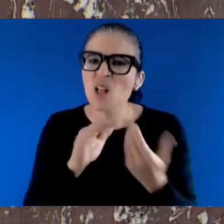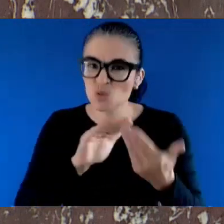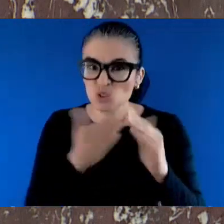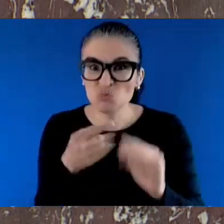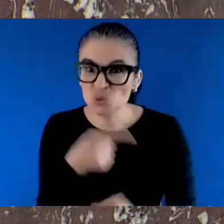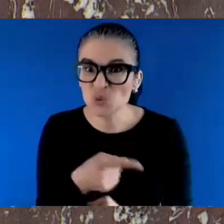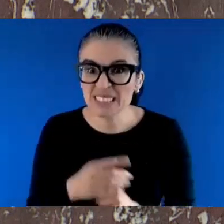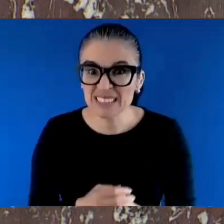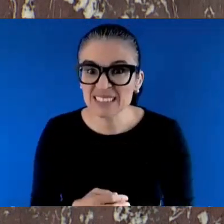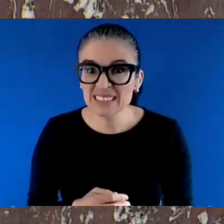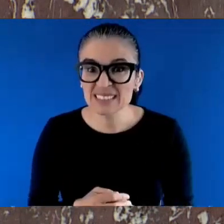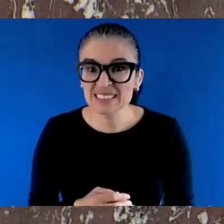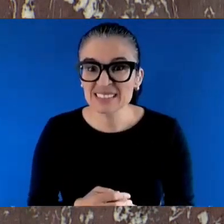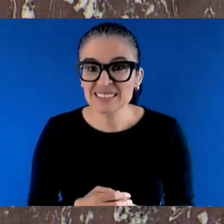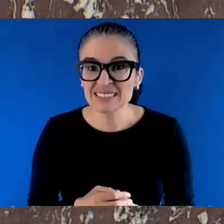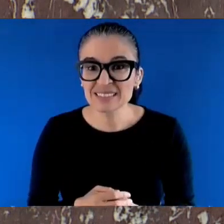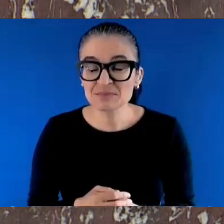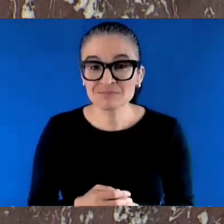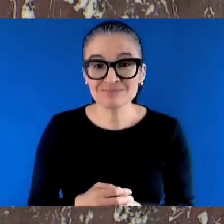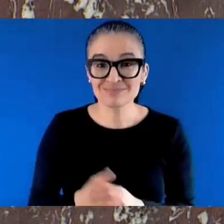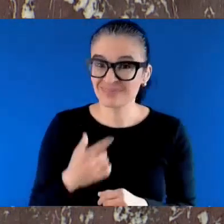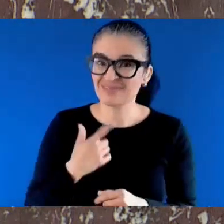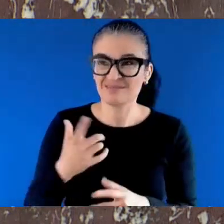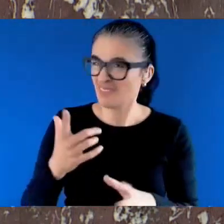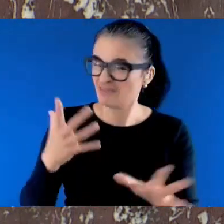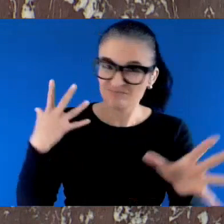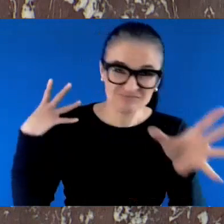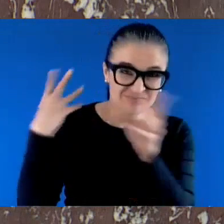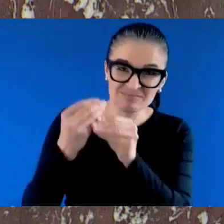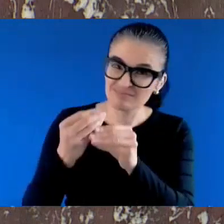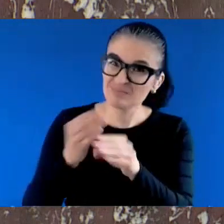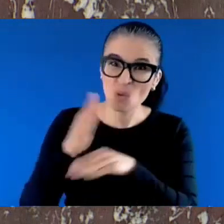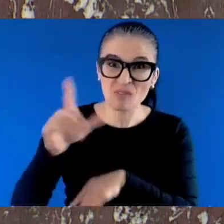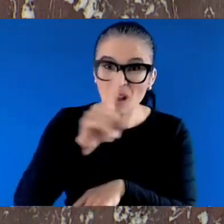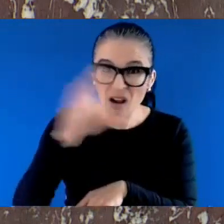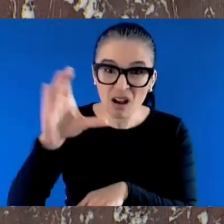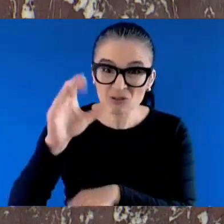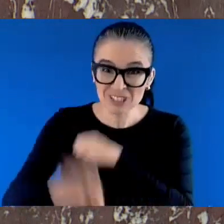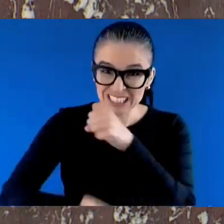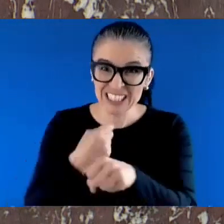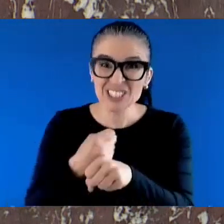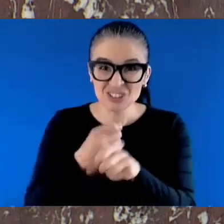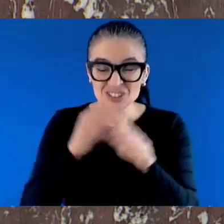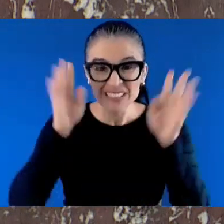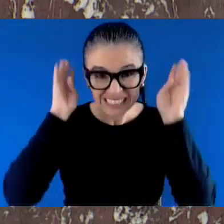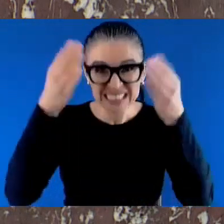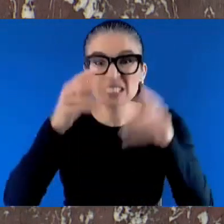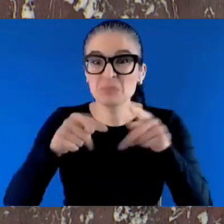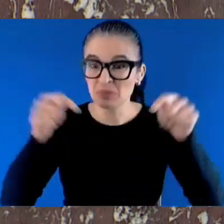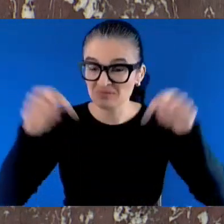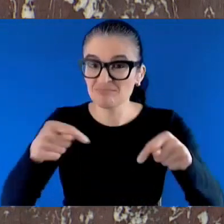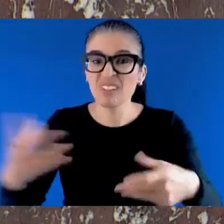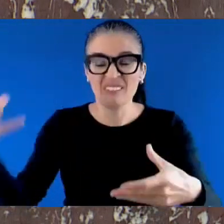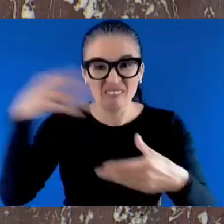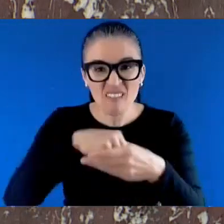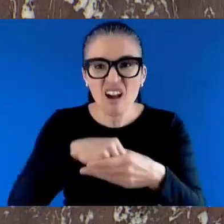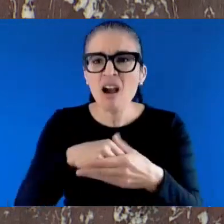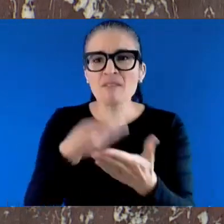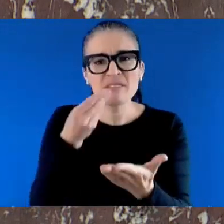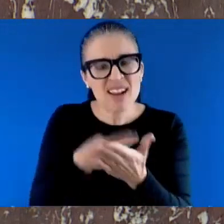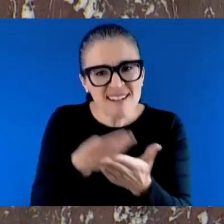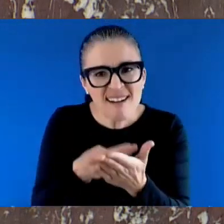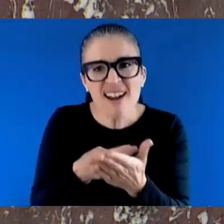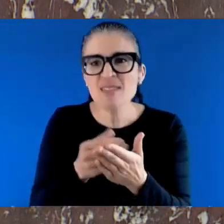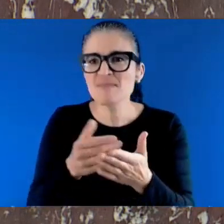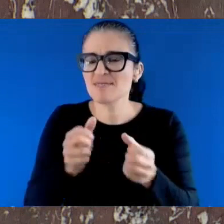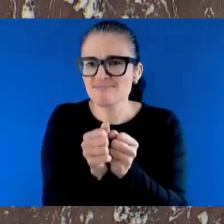British Columbia, contributing significantly to our economic growth and prosperity. As we celebrate this month, I'd like to encourage all members